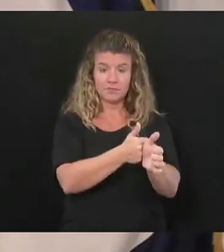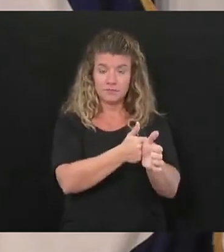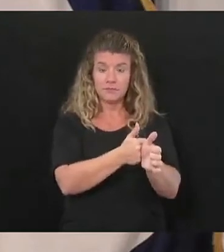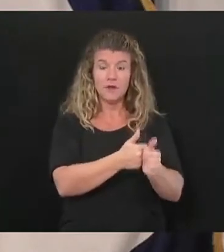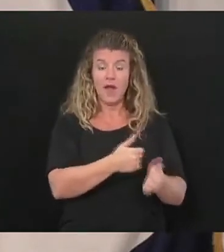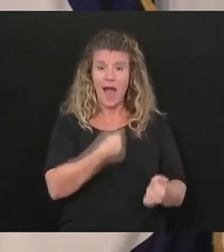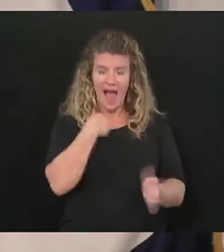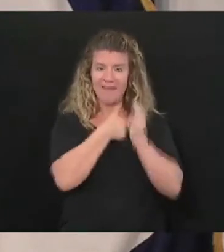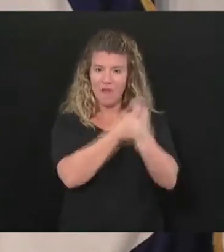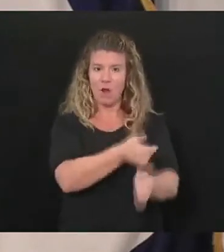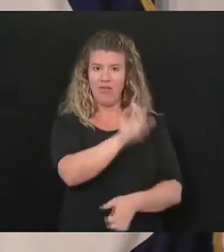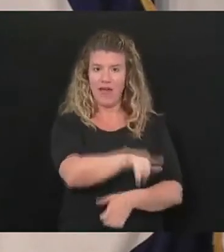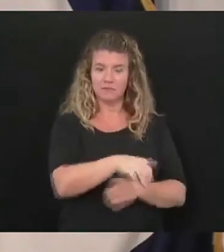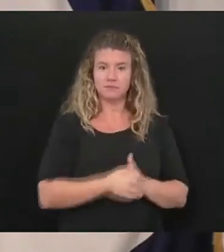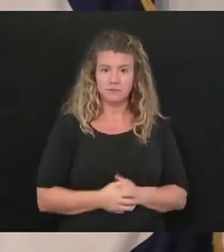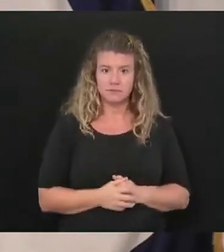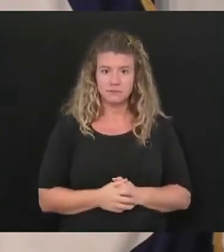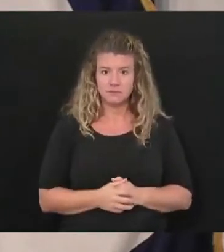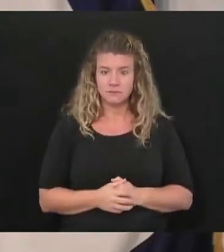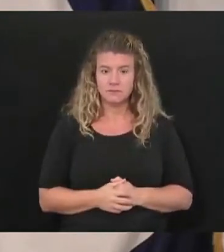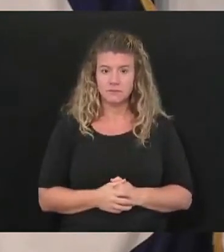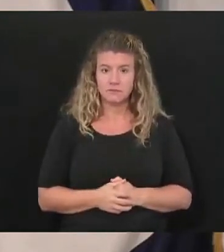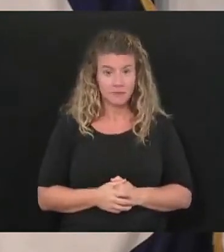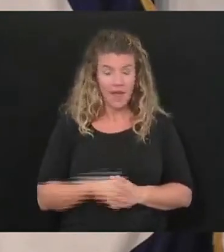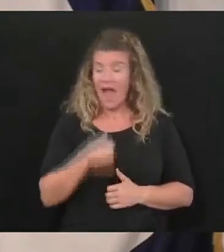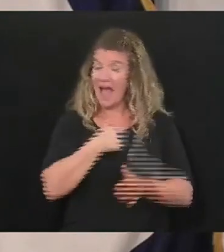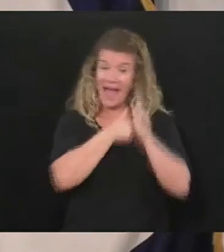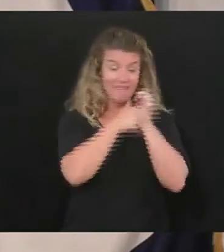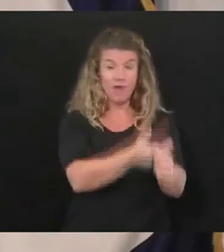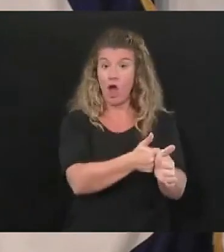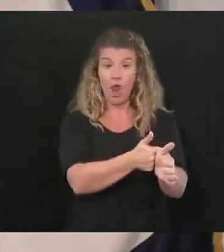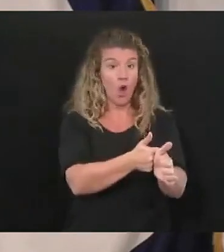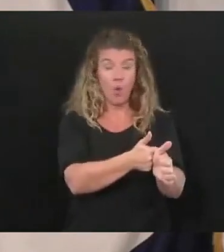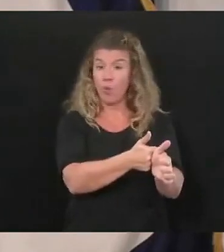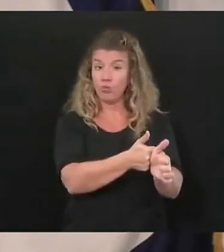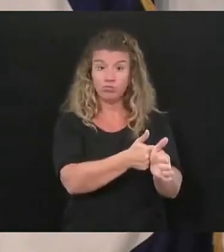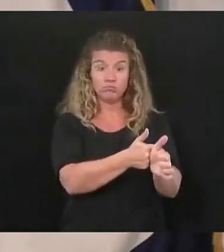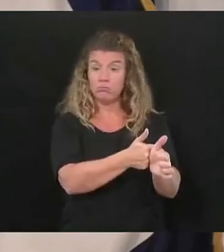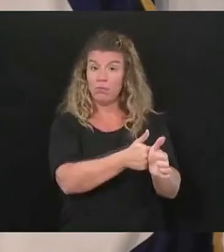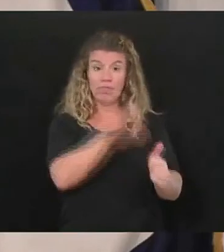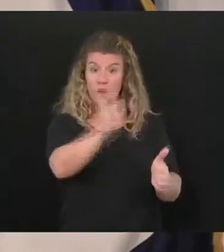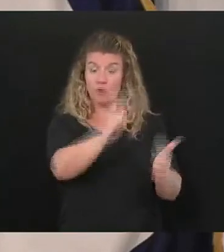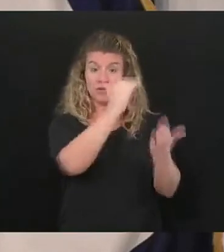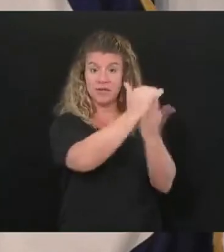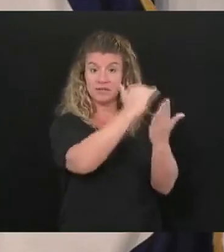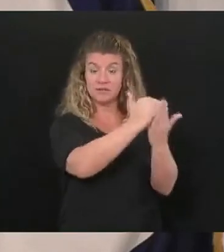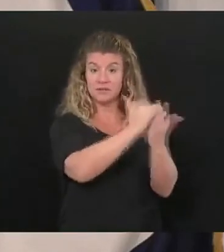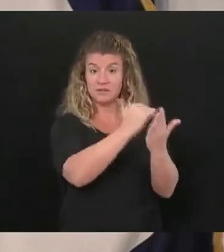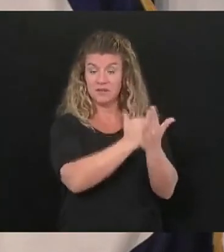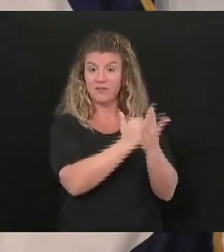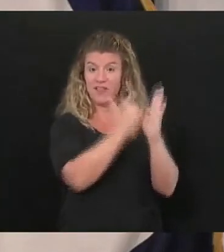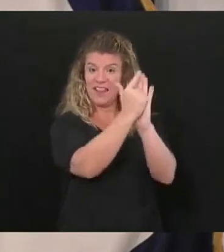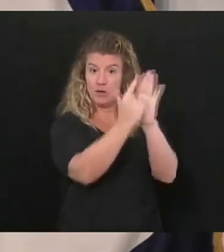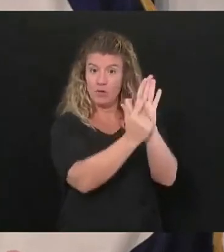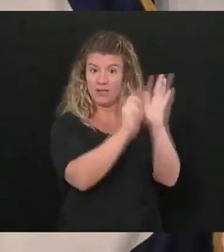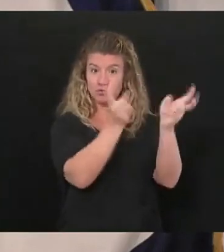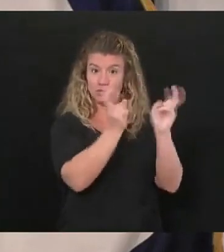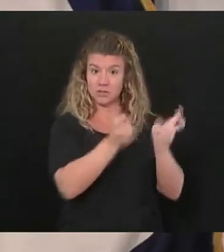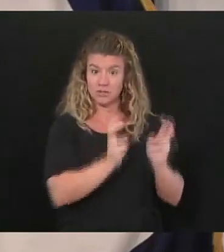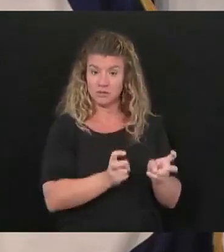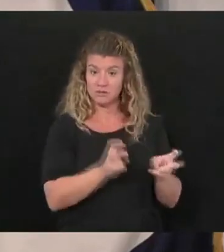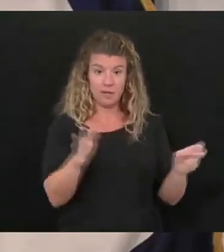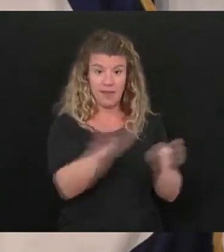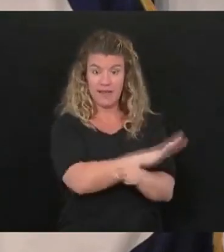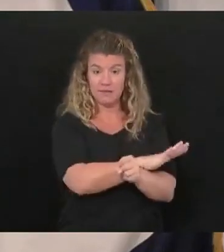I follow I follow nonstop his lead as far as the legality issues in its